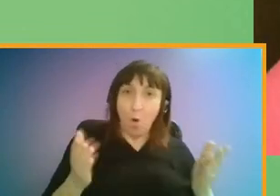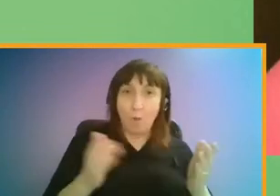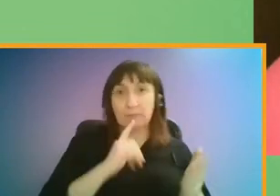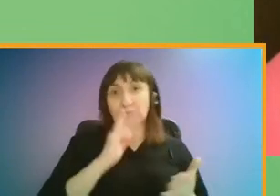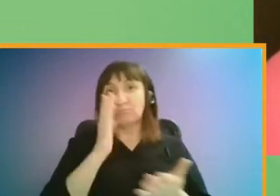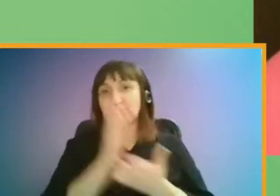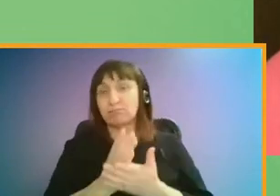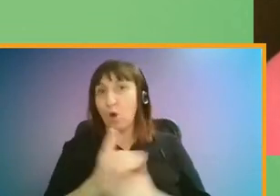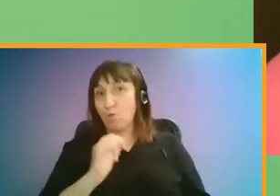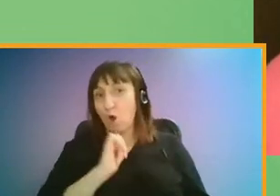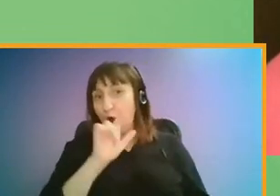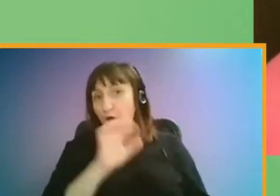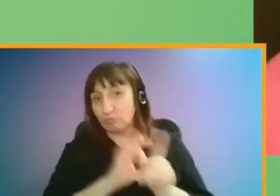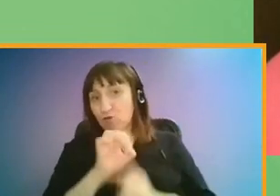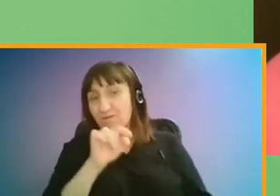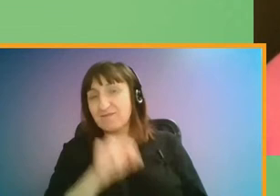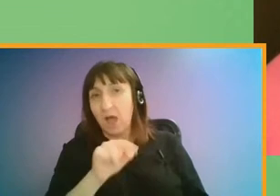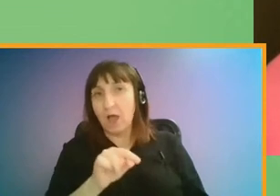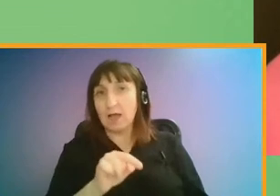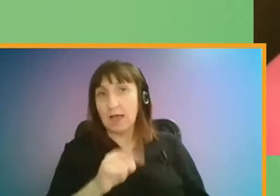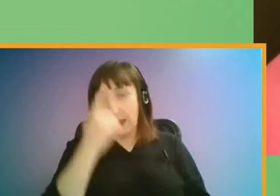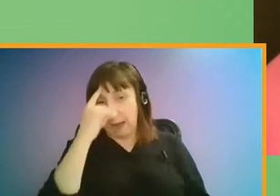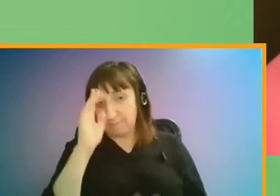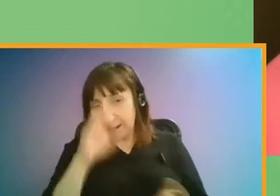to do about it and invest in it.